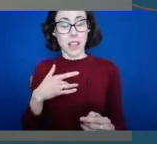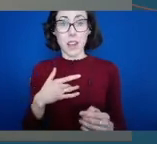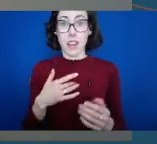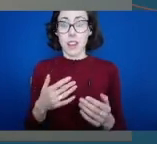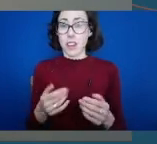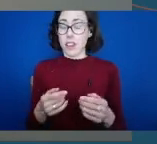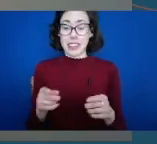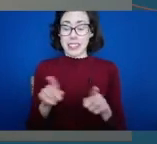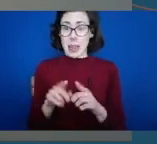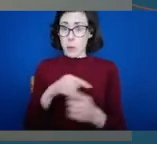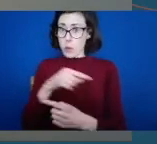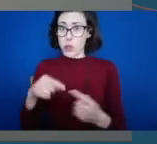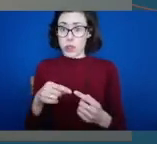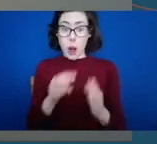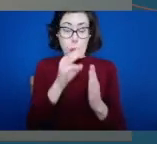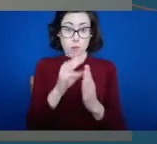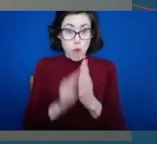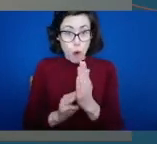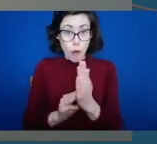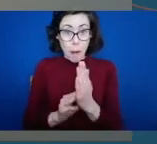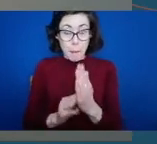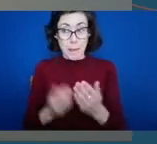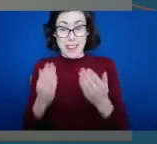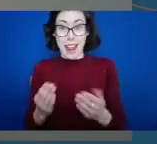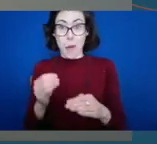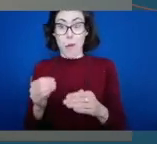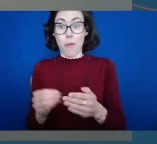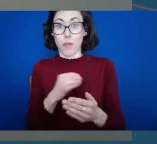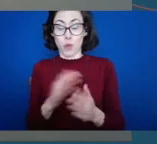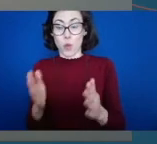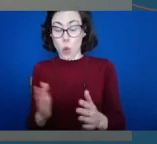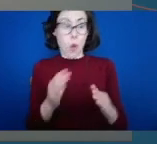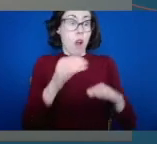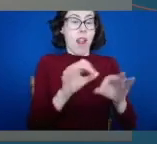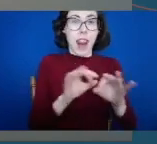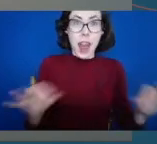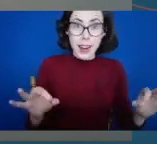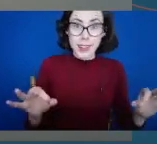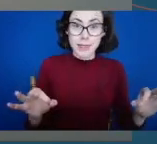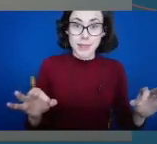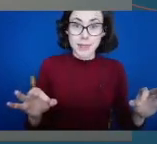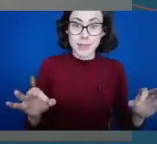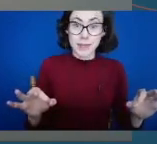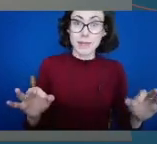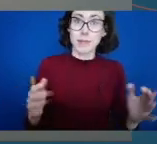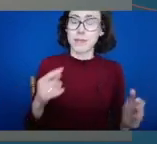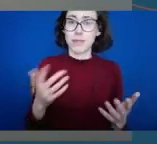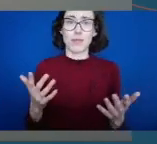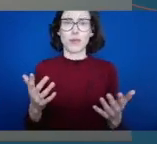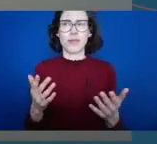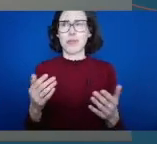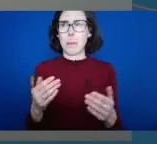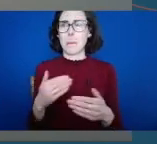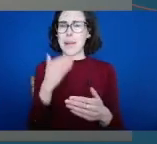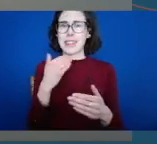online platforms with our training education and some of which have been mentioned earlier on as well. But it's all, suppose, while there's been challenges presented